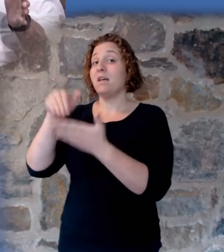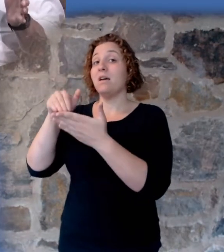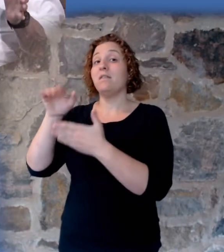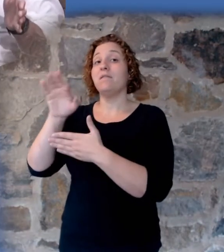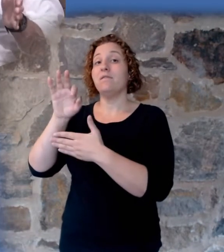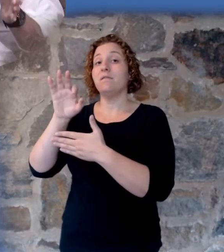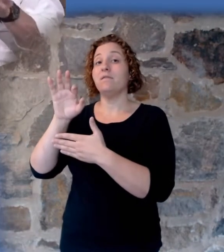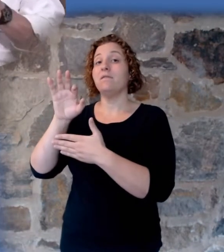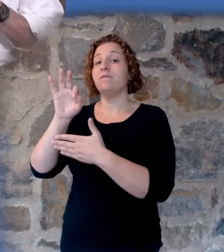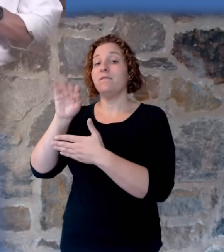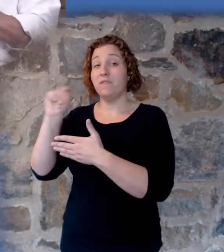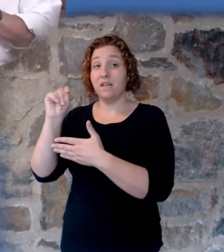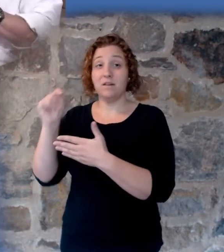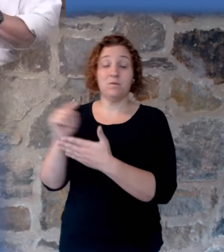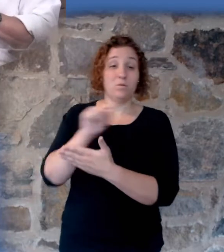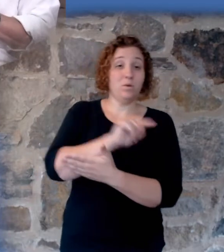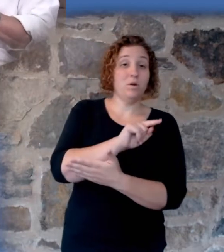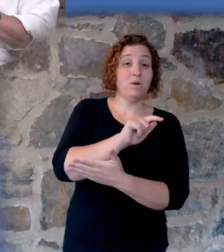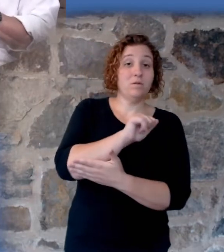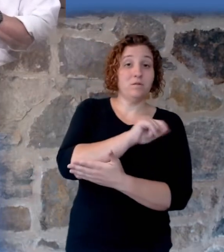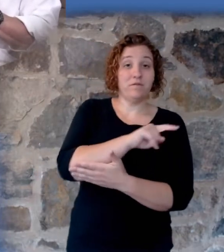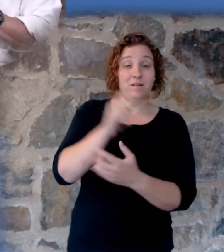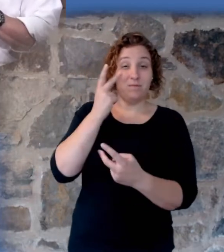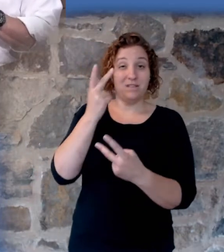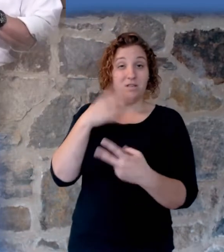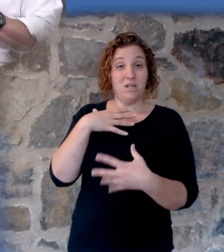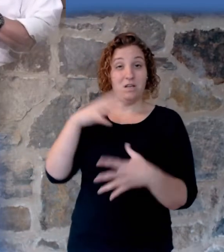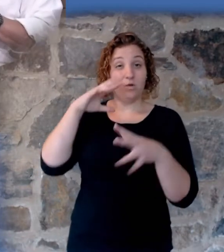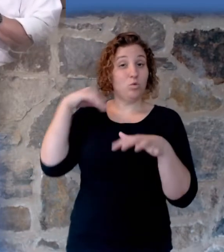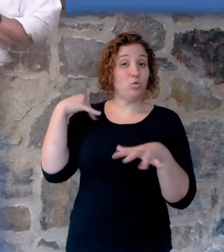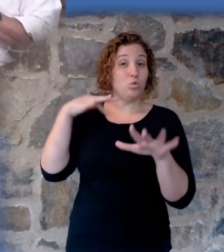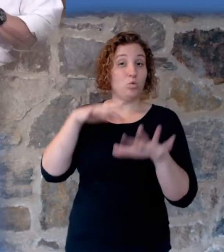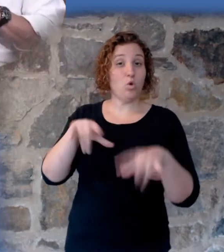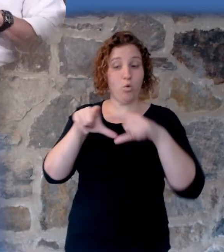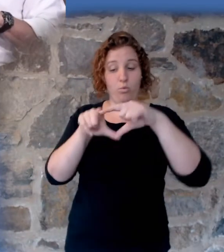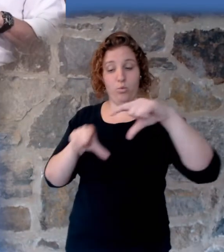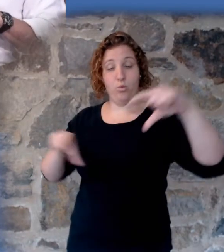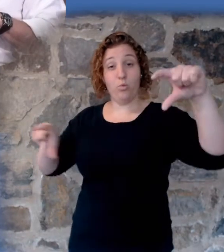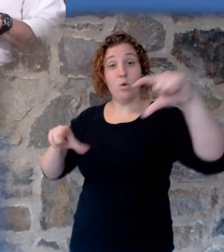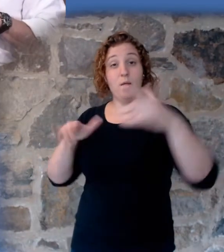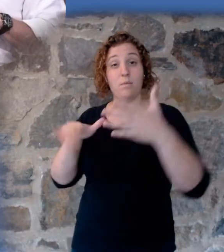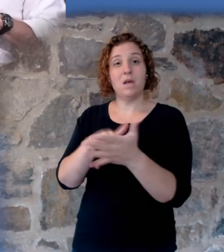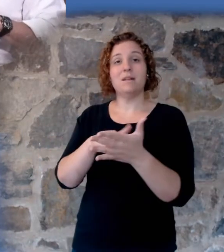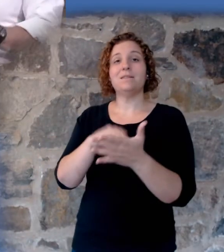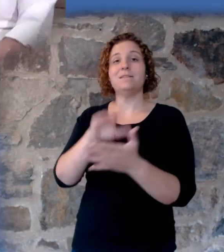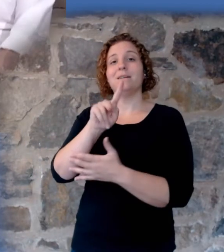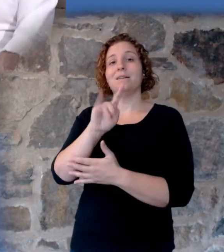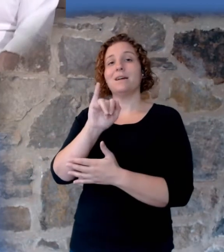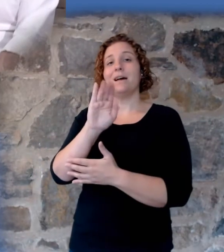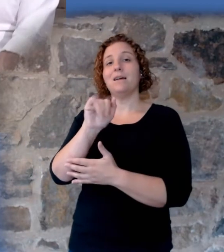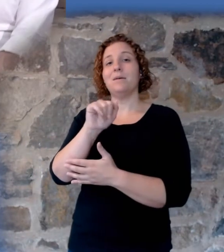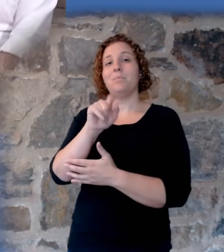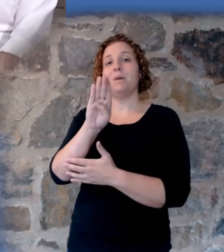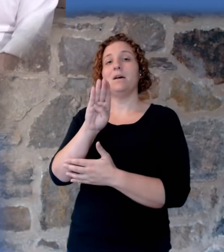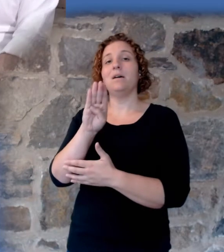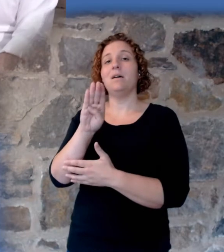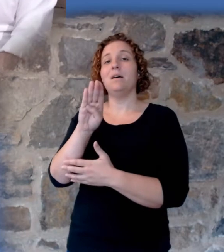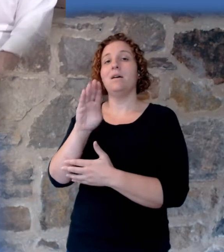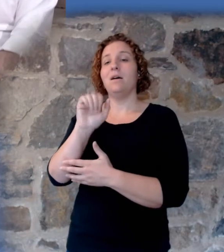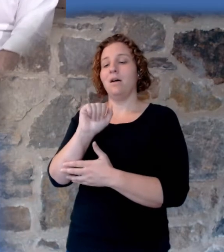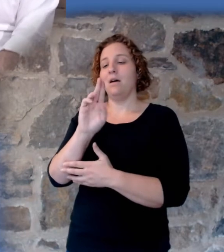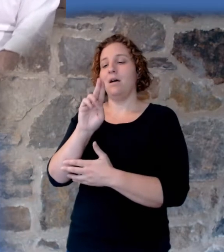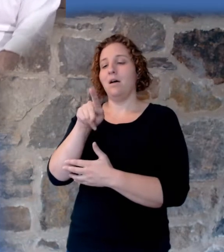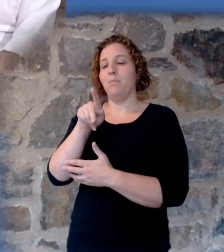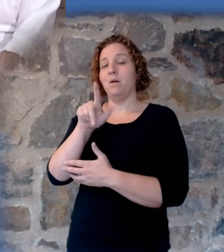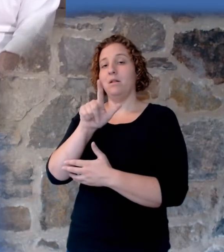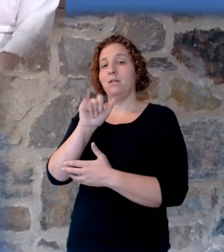But how many notice snow on the right and left-hand side of the canyon? That is the Kayabab Uplift. The Kayabab Uplift is 6